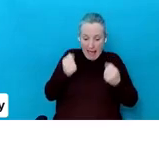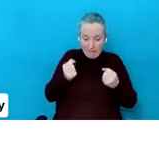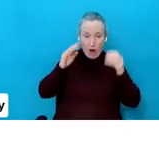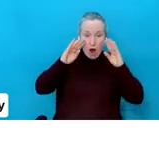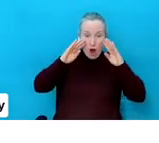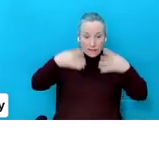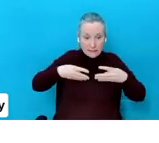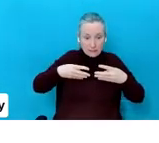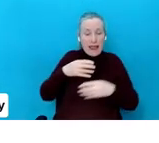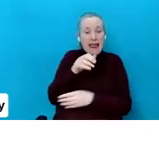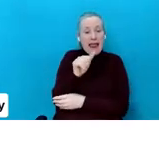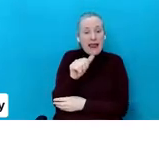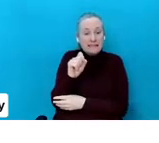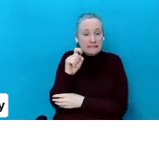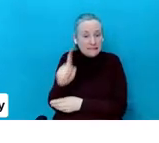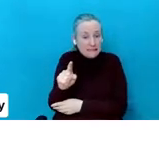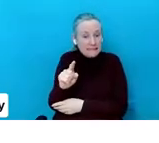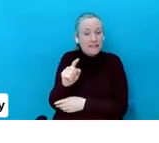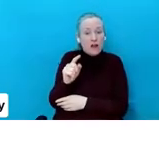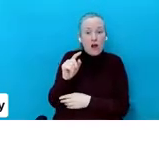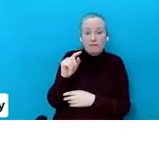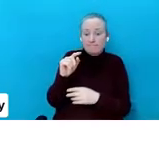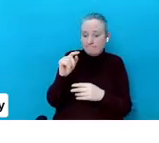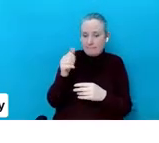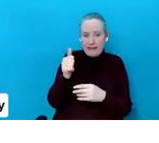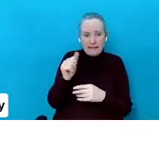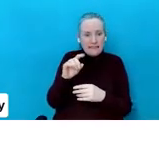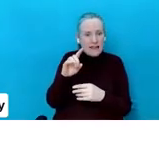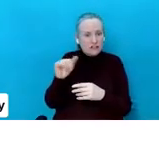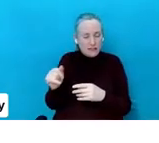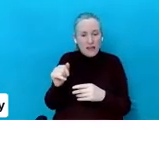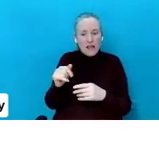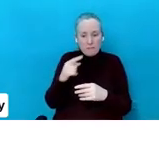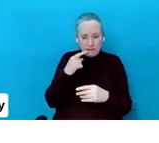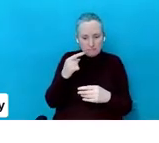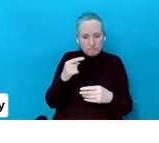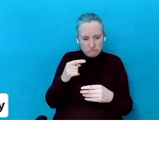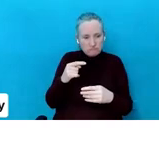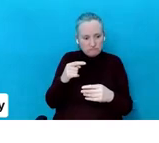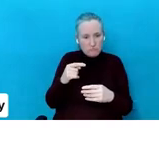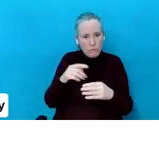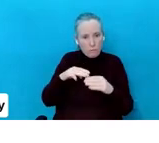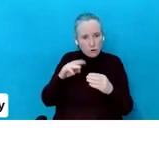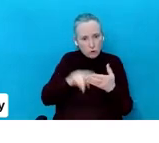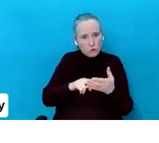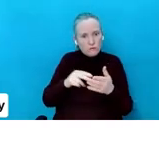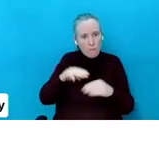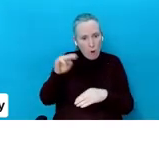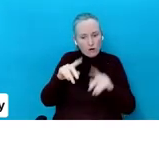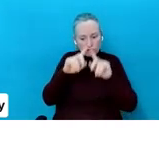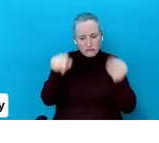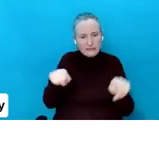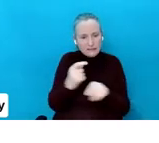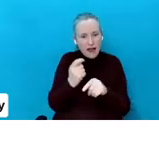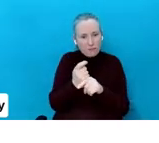ADHD, you're a lot more inclined to use more screen time in the day, okay? So we have that research article